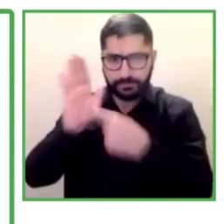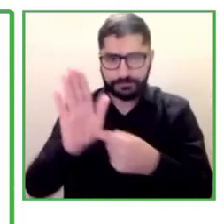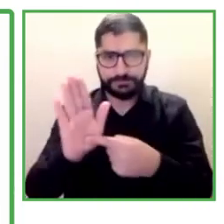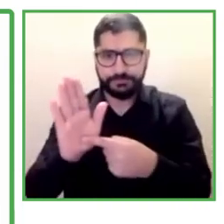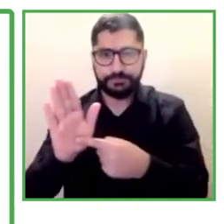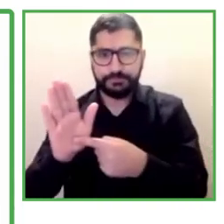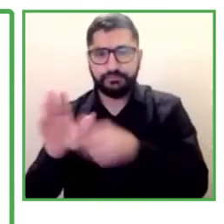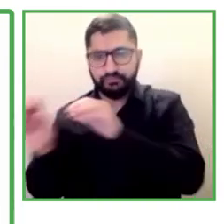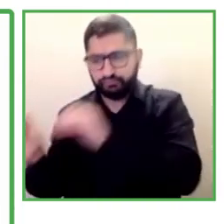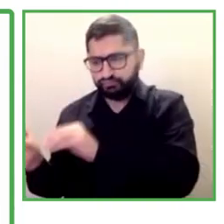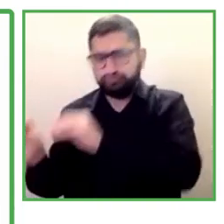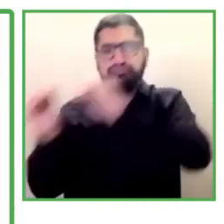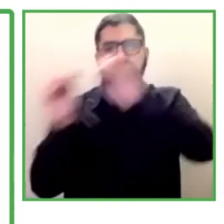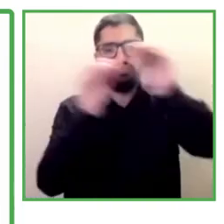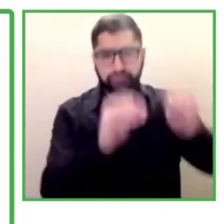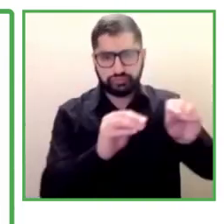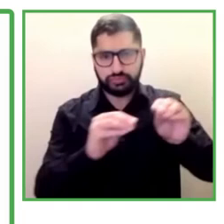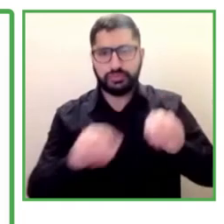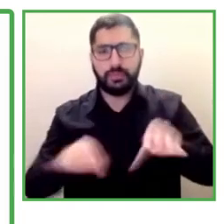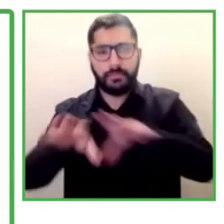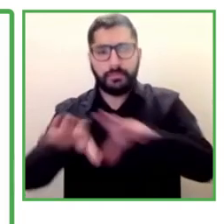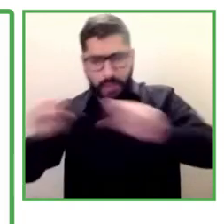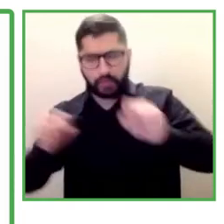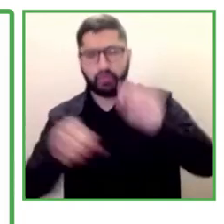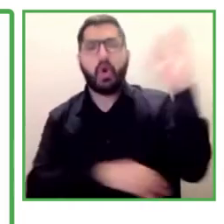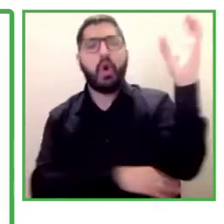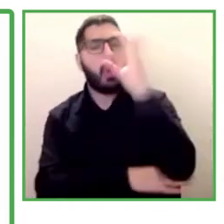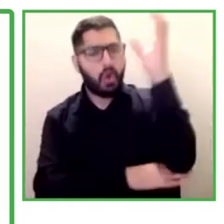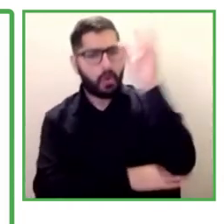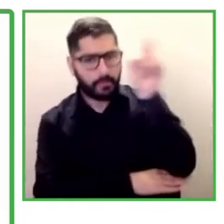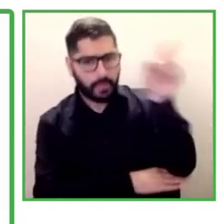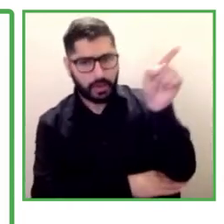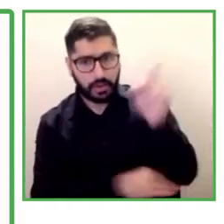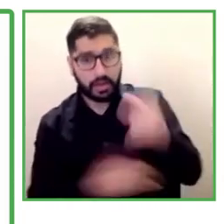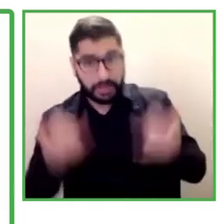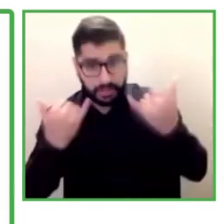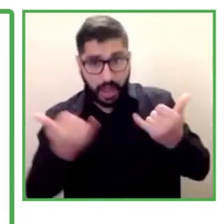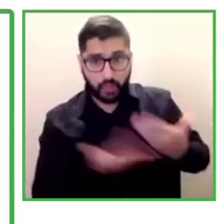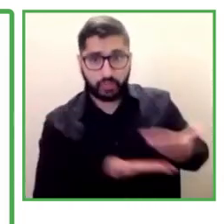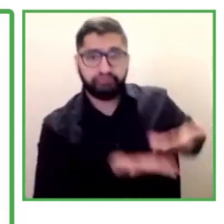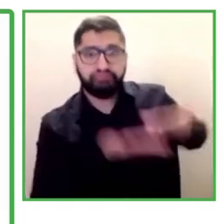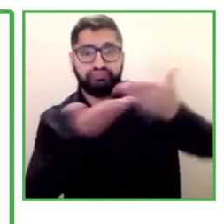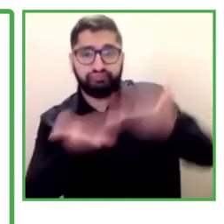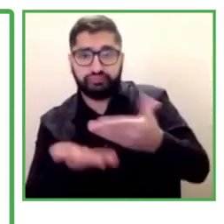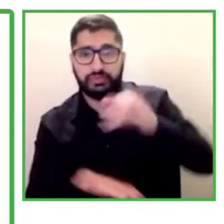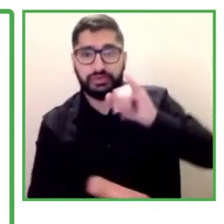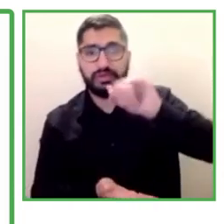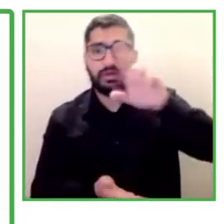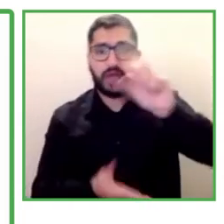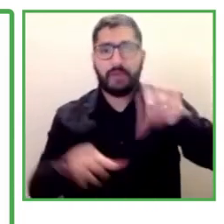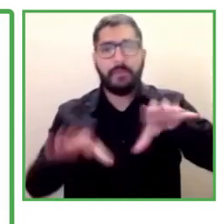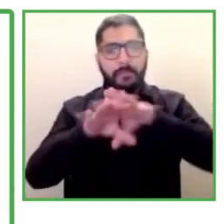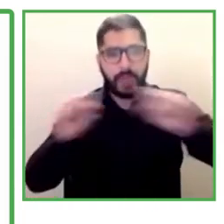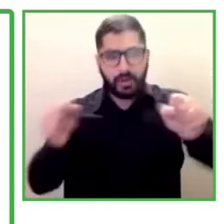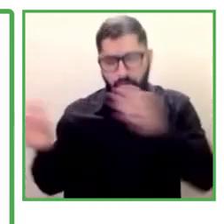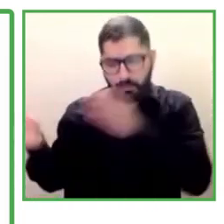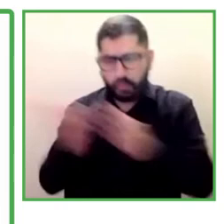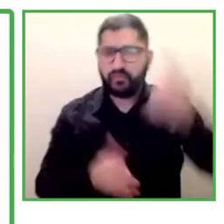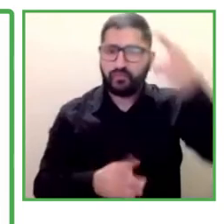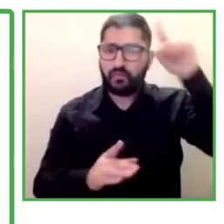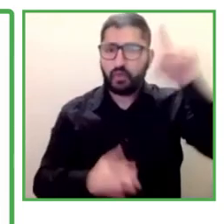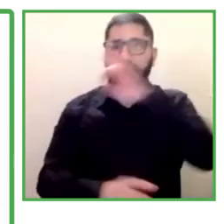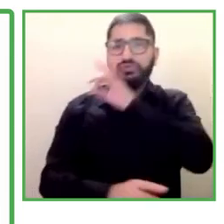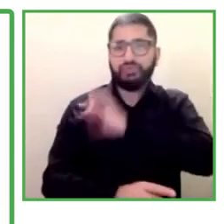showed the trajectory of Pacto in Colombia. So now I want to invite Ingrid Rojas from Pacto de